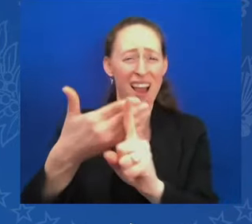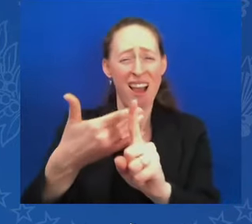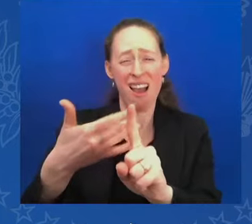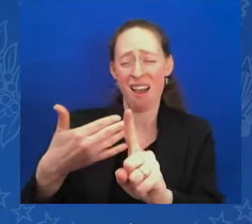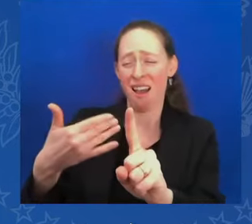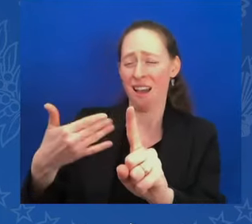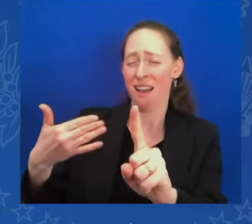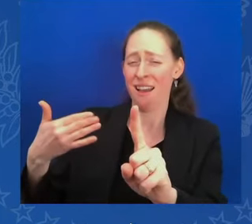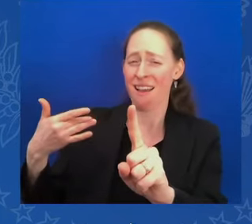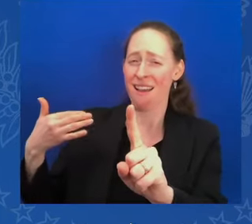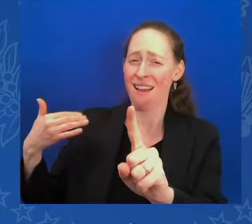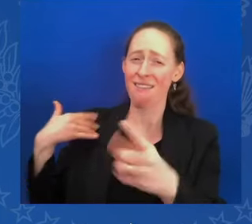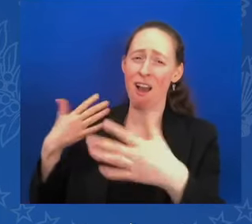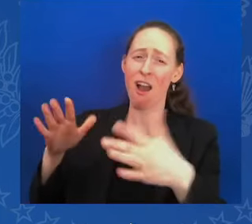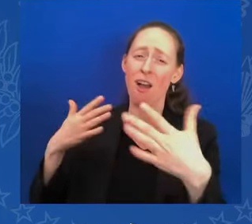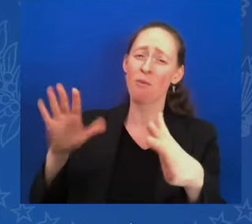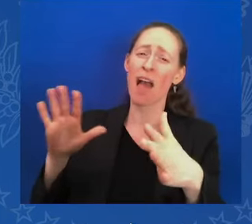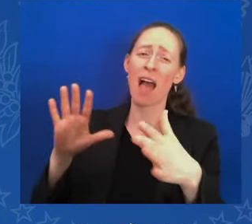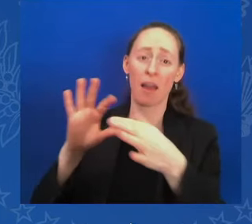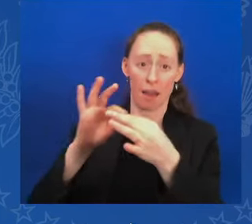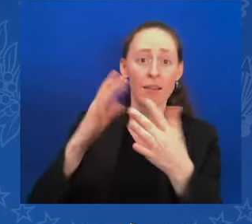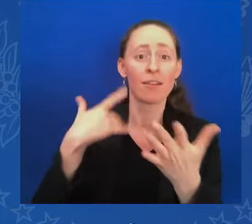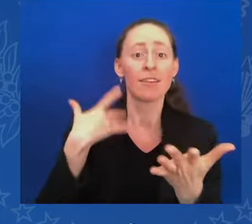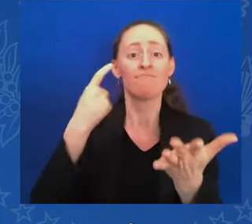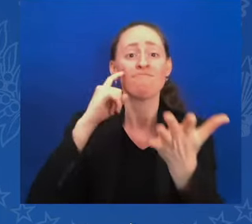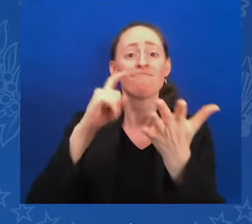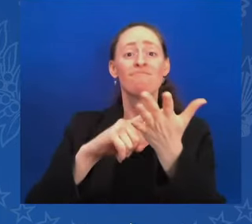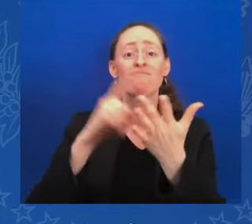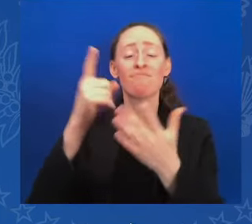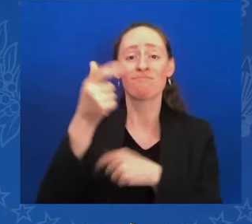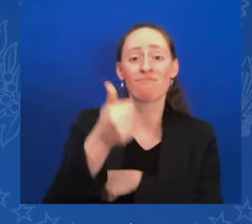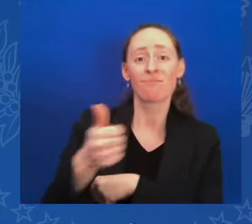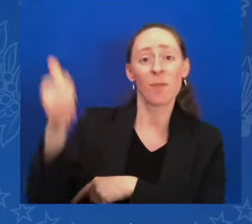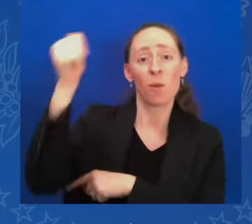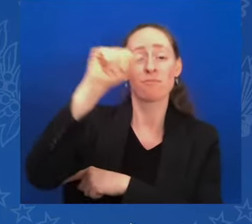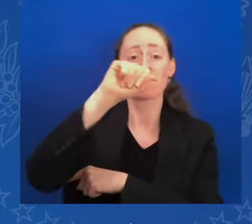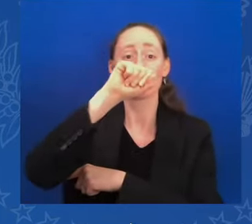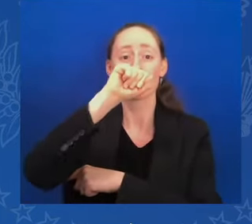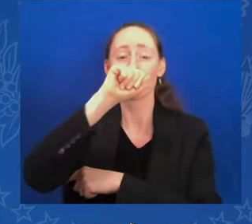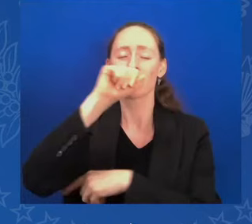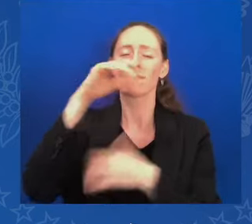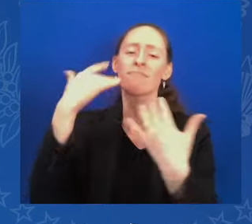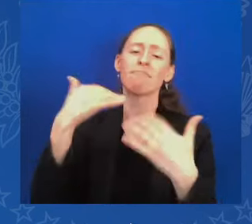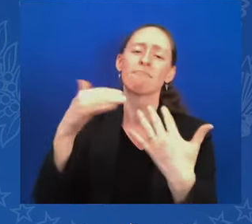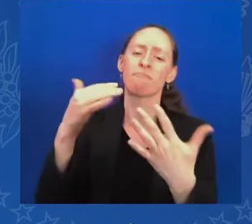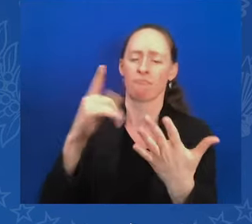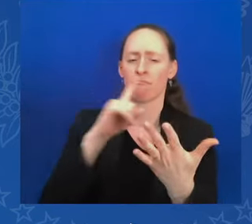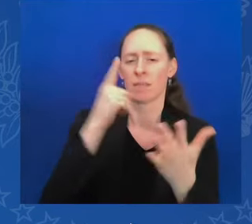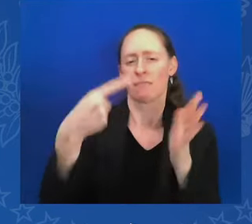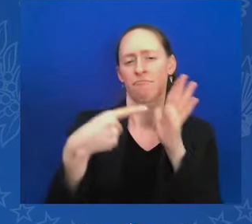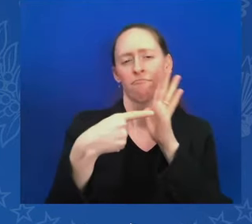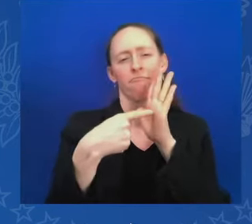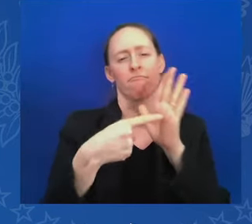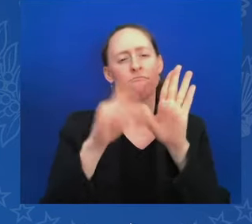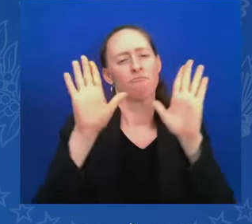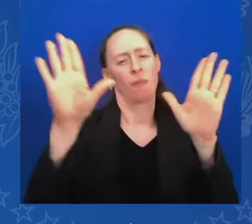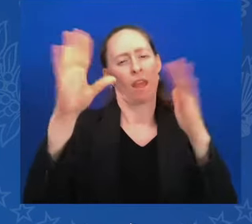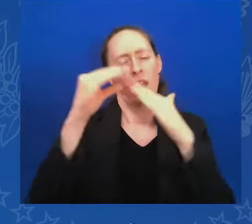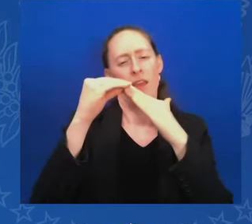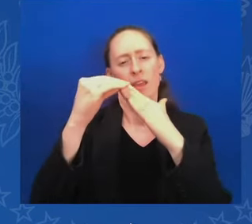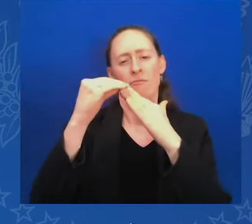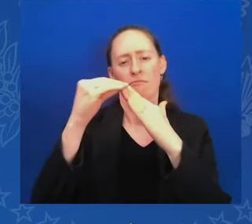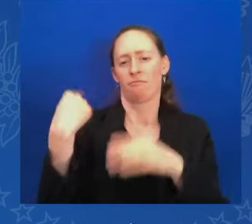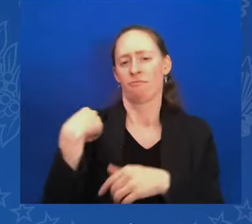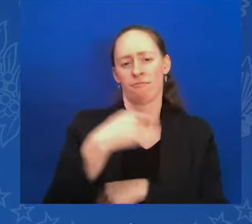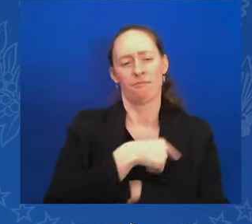room embody those ties. We have proud Greek Americans here in the worlds of science, journalism, academia,